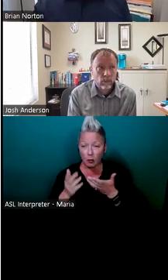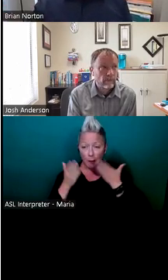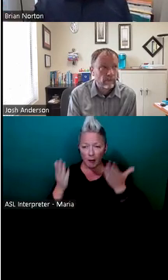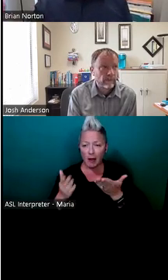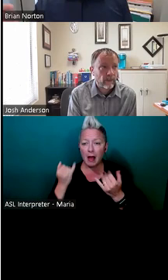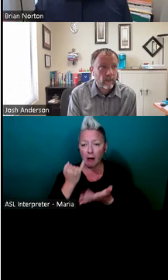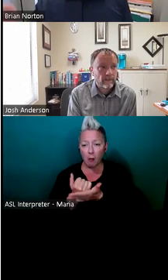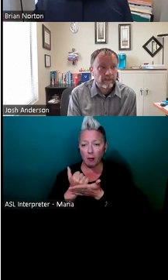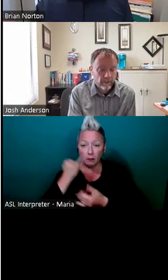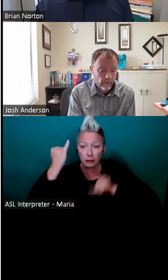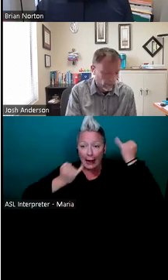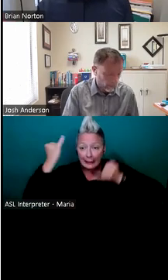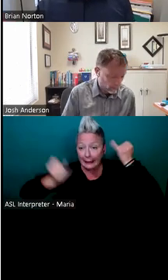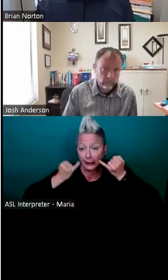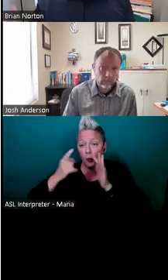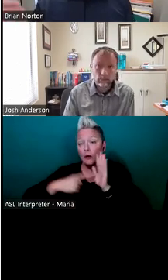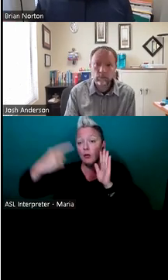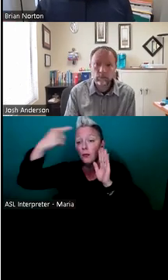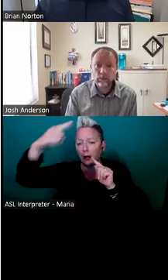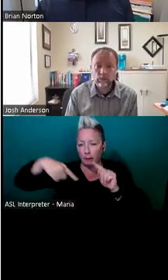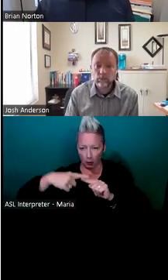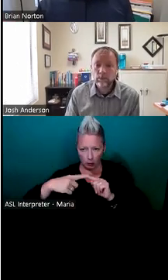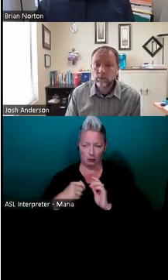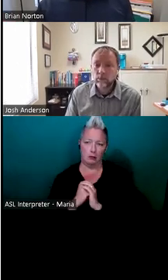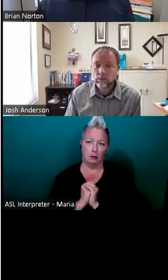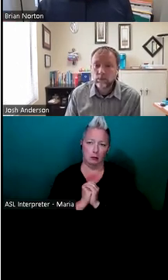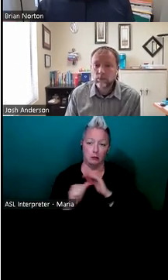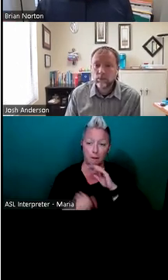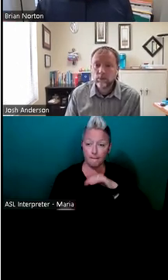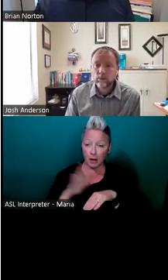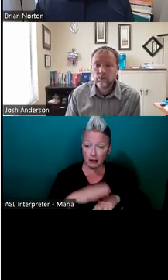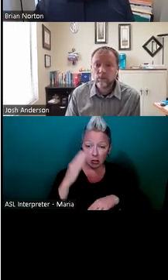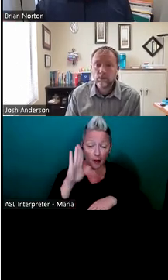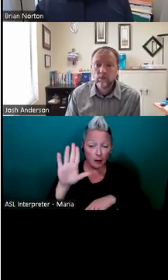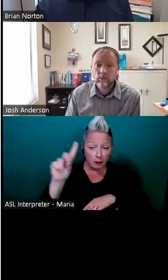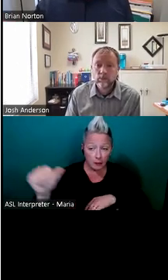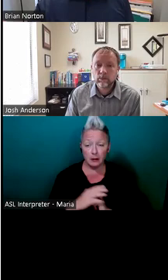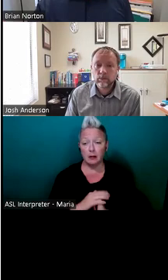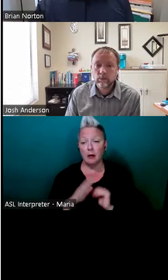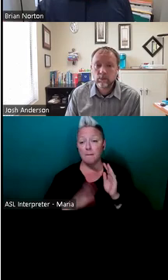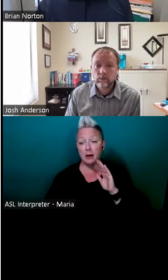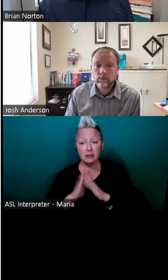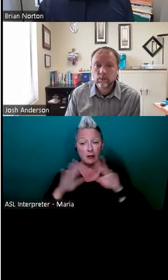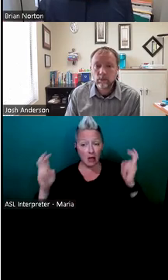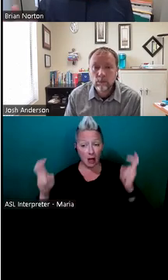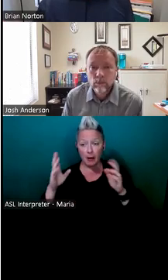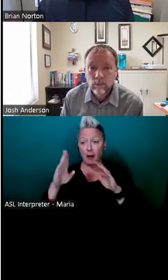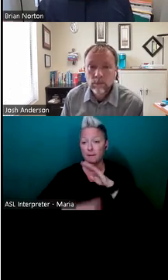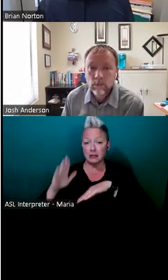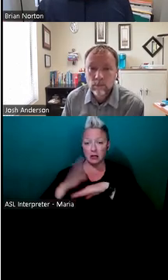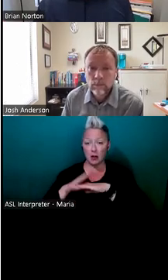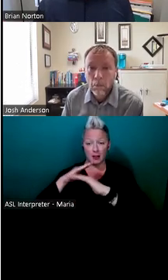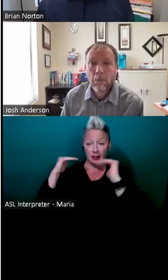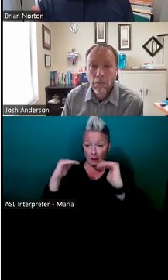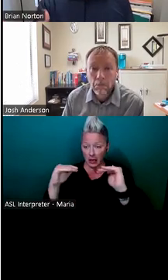ideas, things to think about based on the person's disability, based on the topic, based on a limitation. What do you